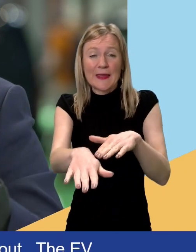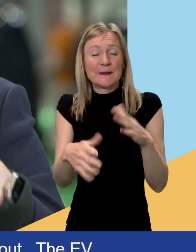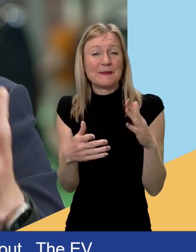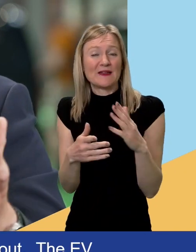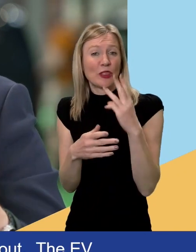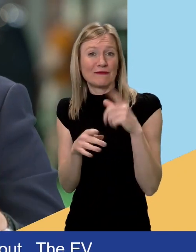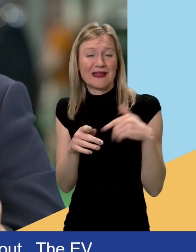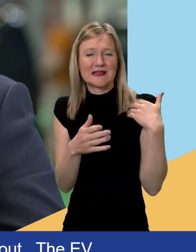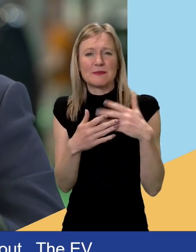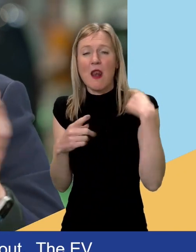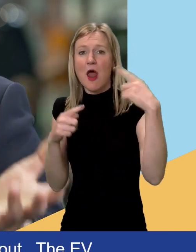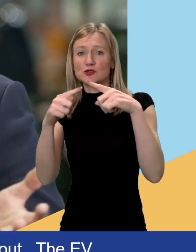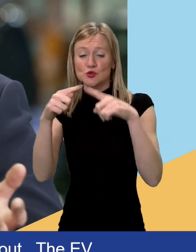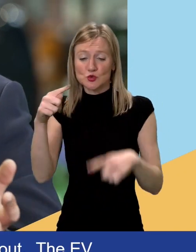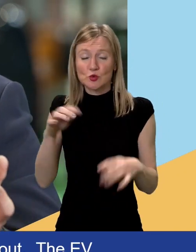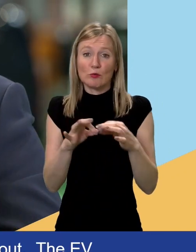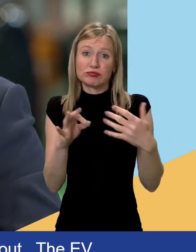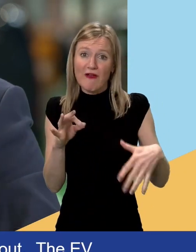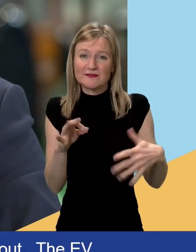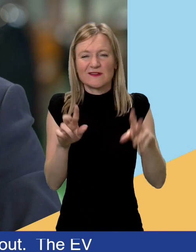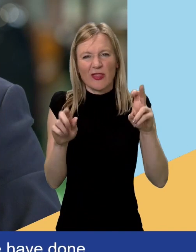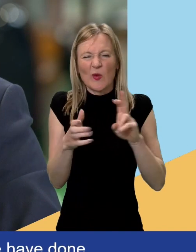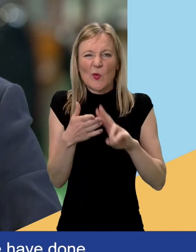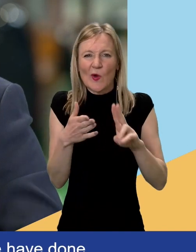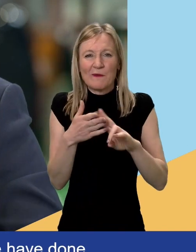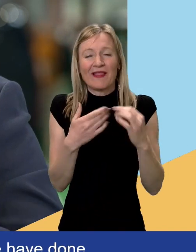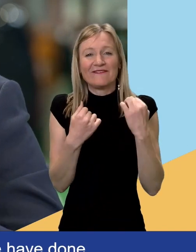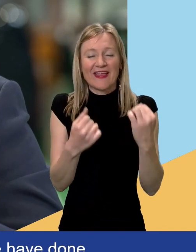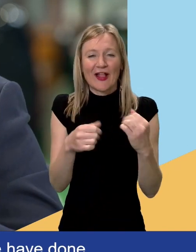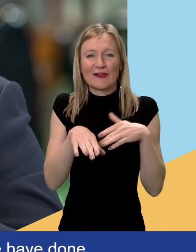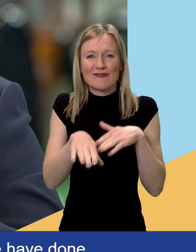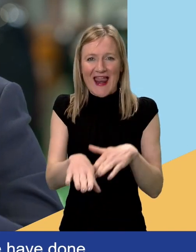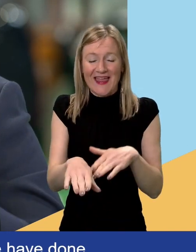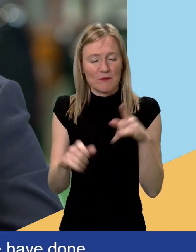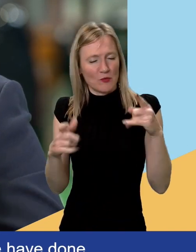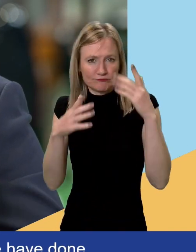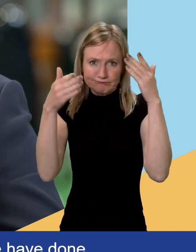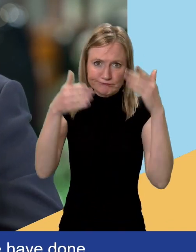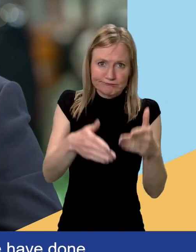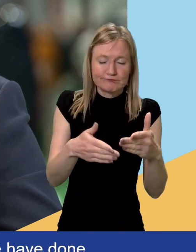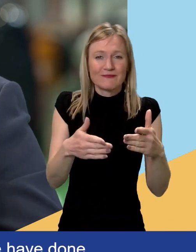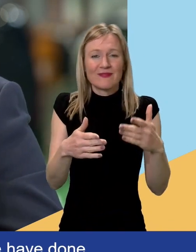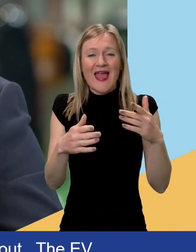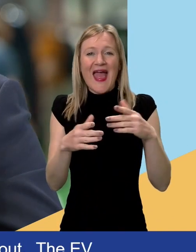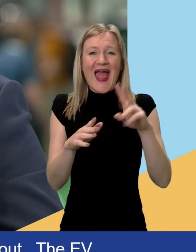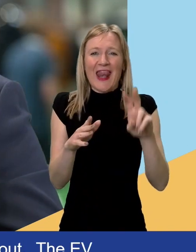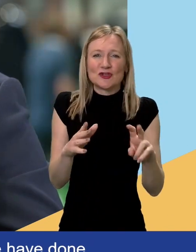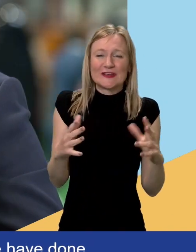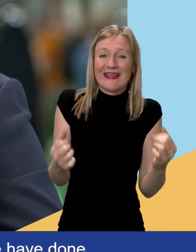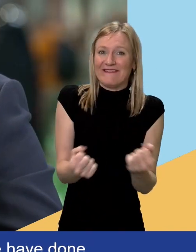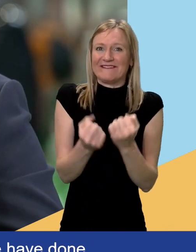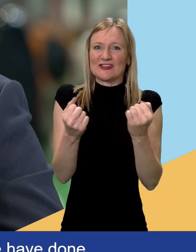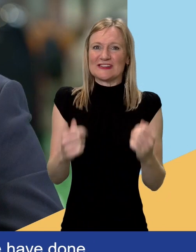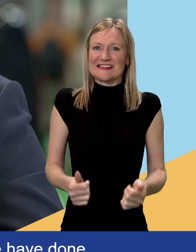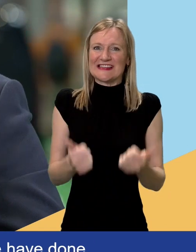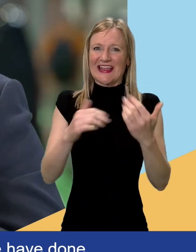Brighton, the classic route of a normal vehicle rally. And it's all about energy efficiency and showing off what EVs can do and